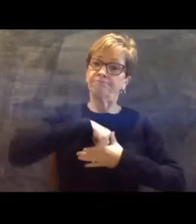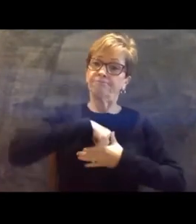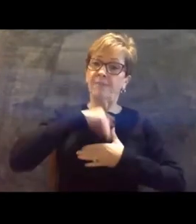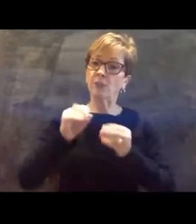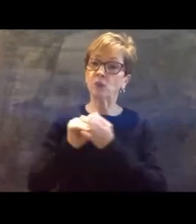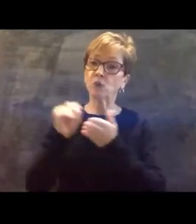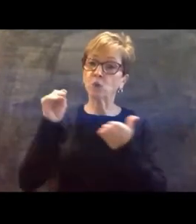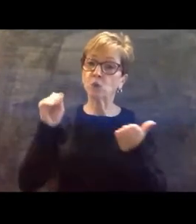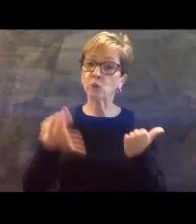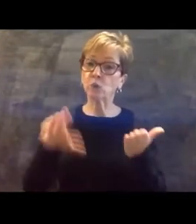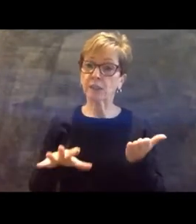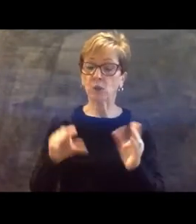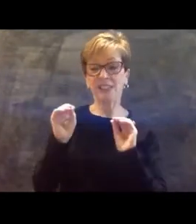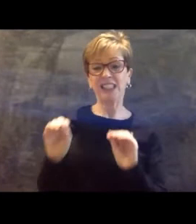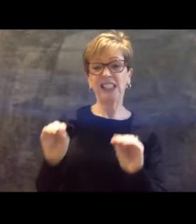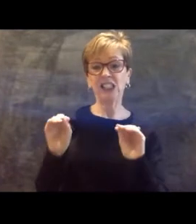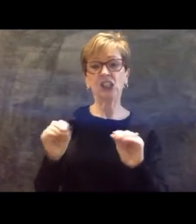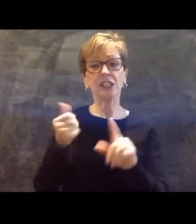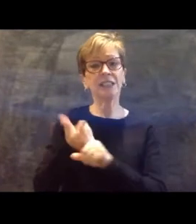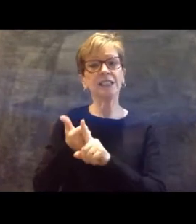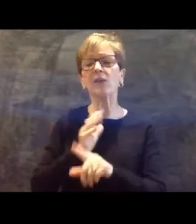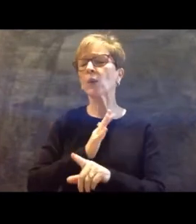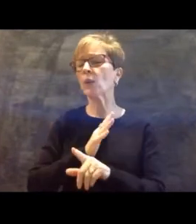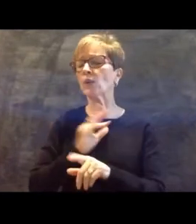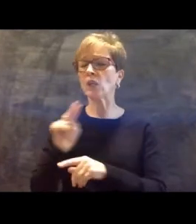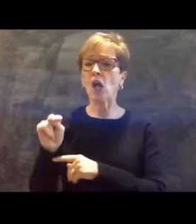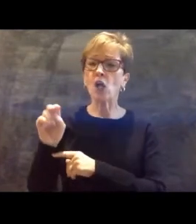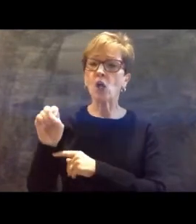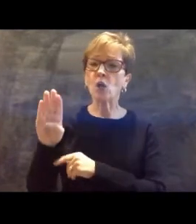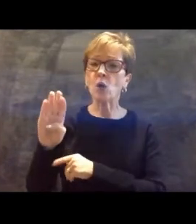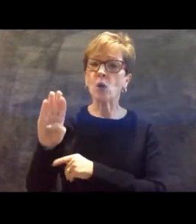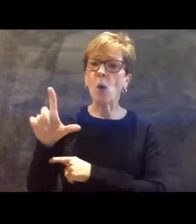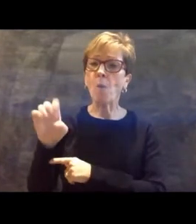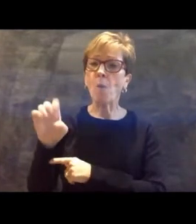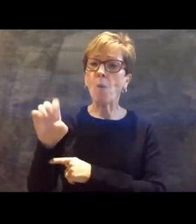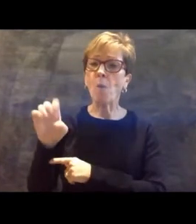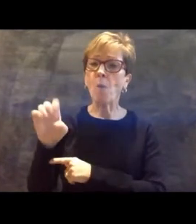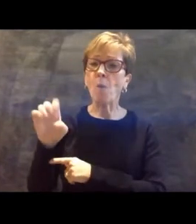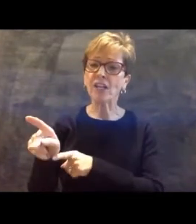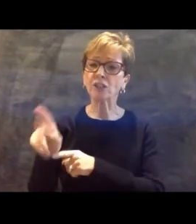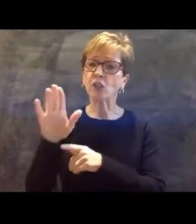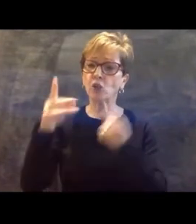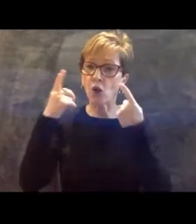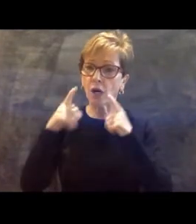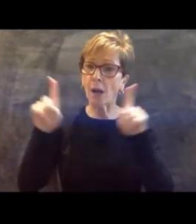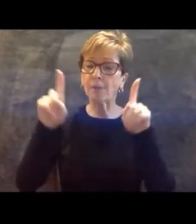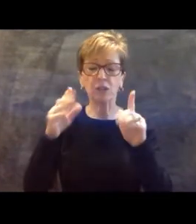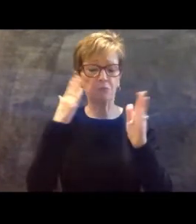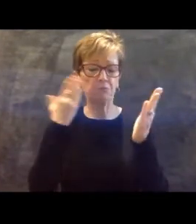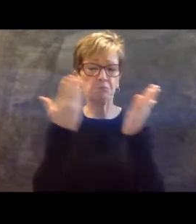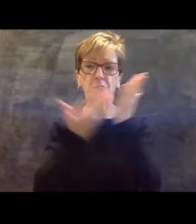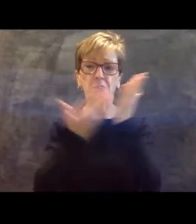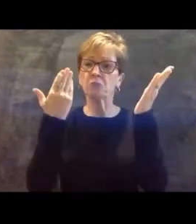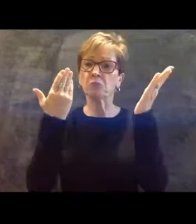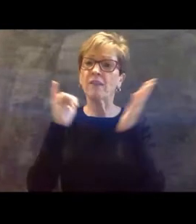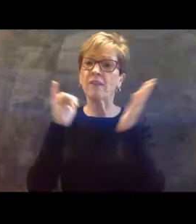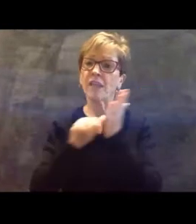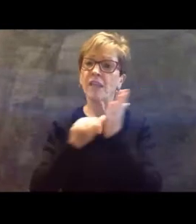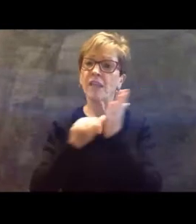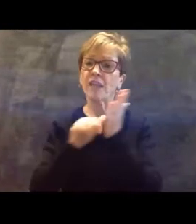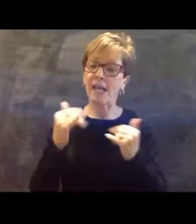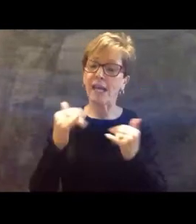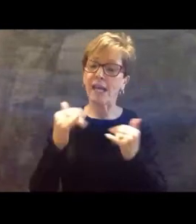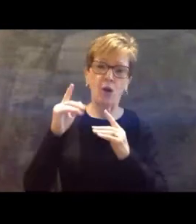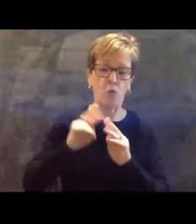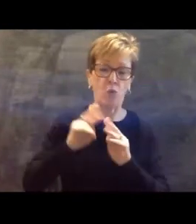teaching is a great and noble profession, and your accomplishment here today is a bona fide sign that you are at the apex of that profession.